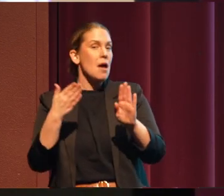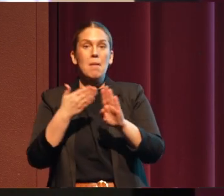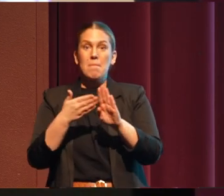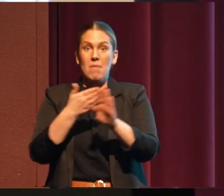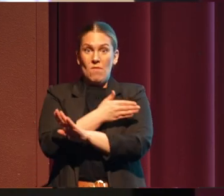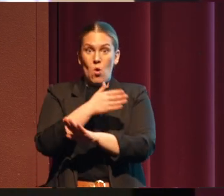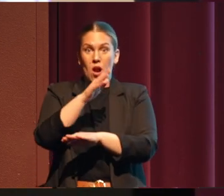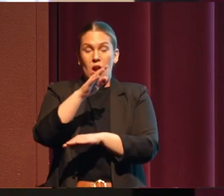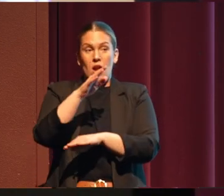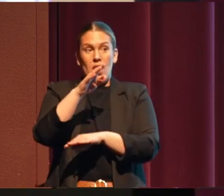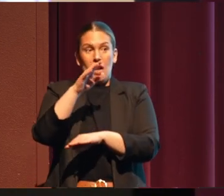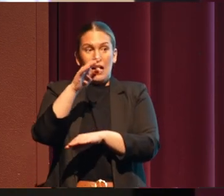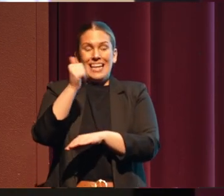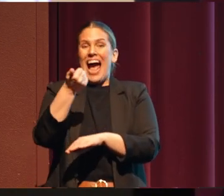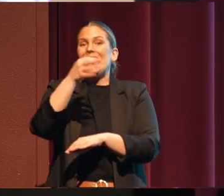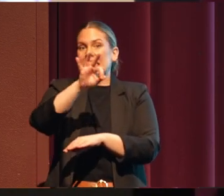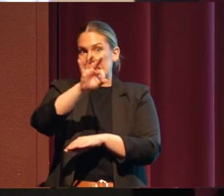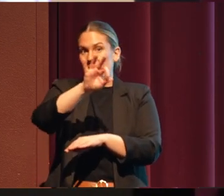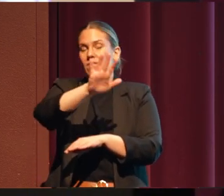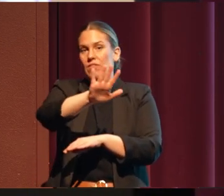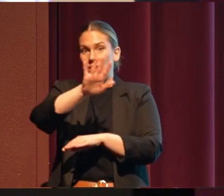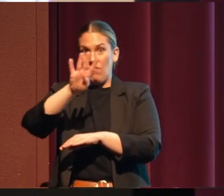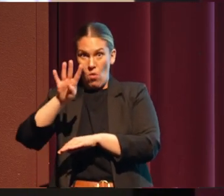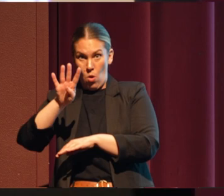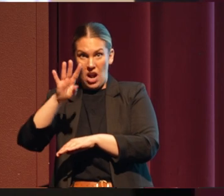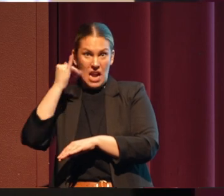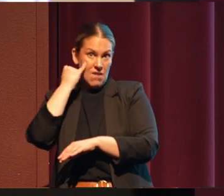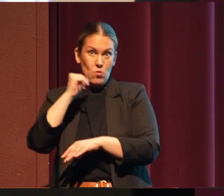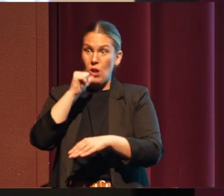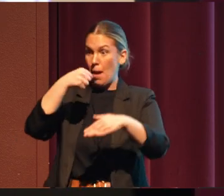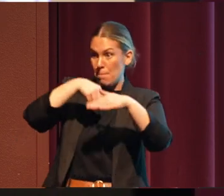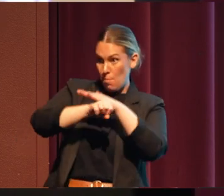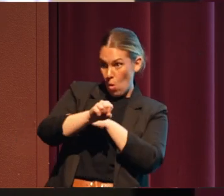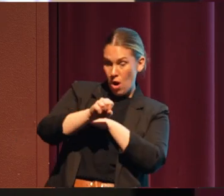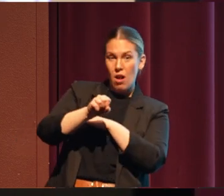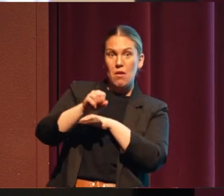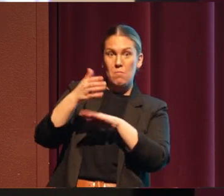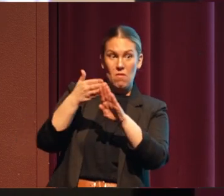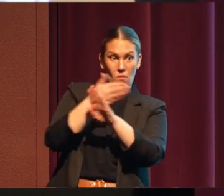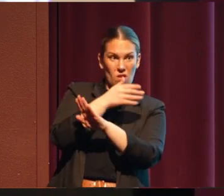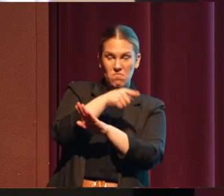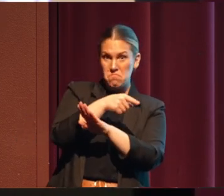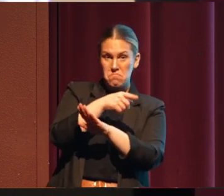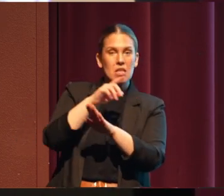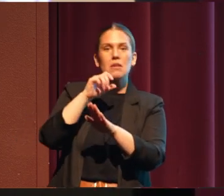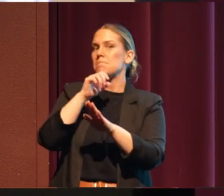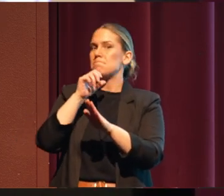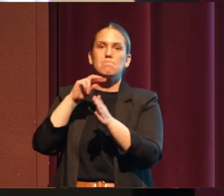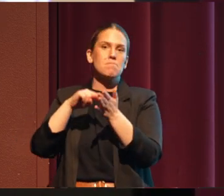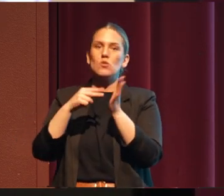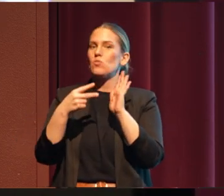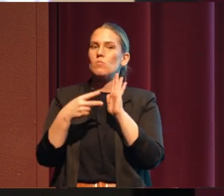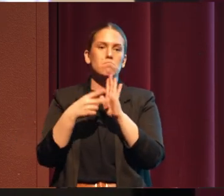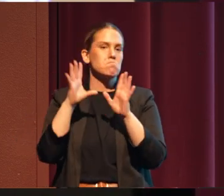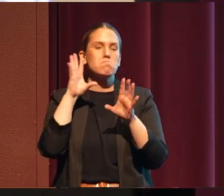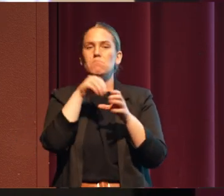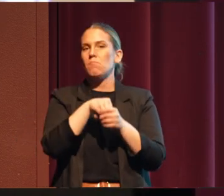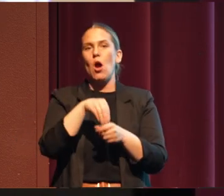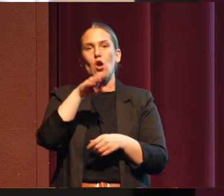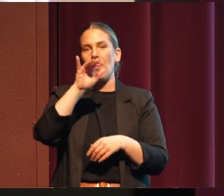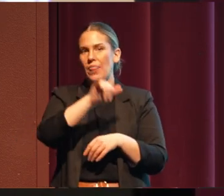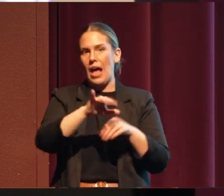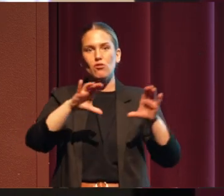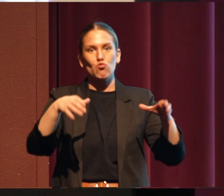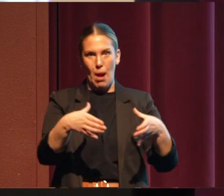1954, you were no longer considered Klamath. Your name did not go on to the role of being a member of that tribe.